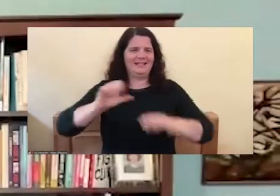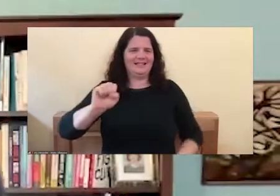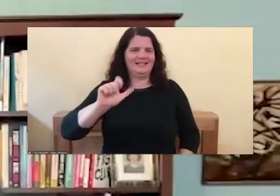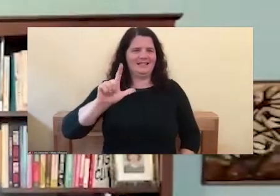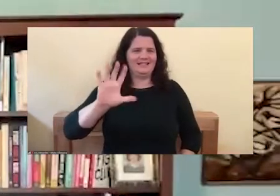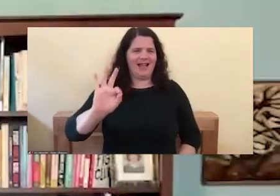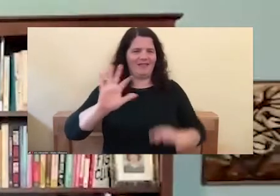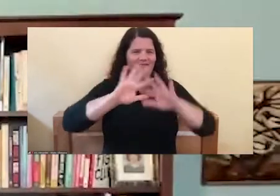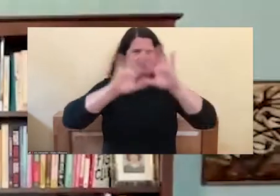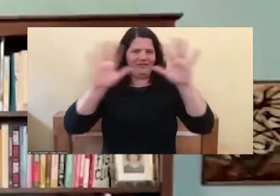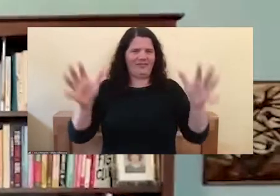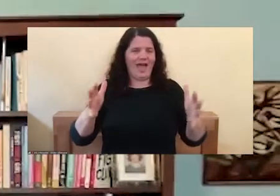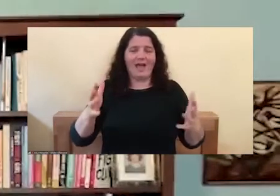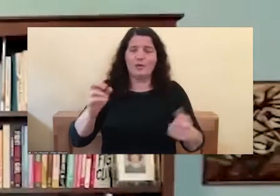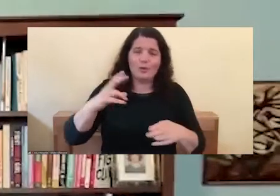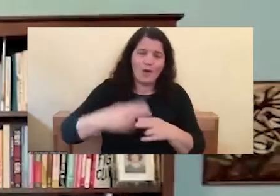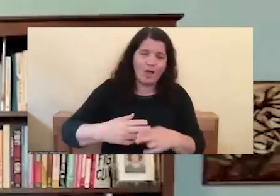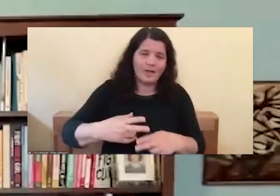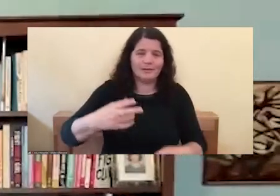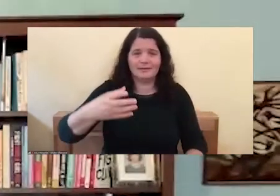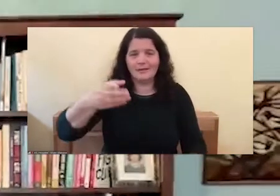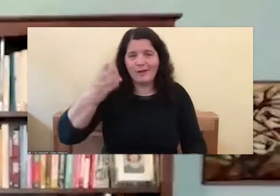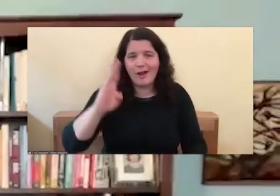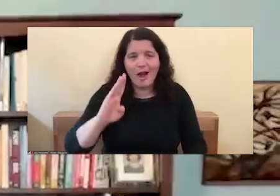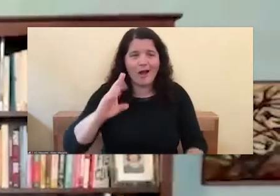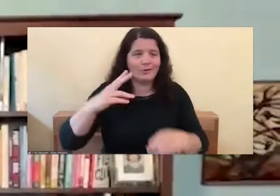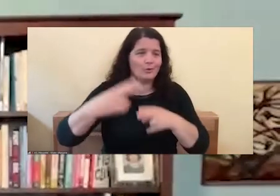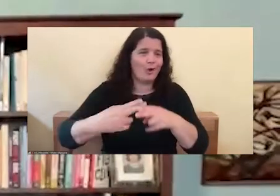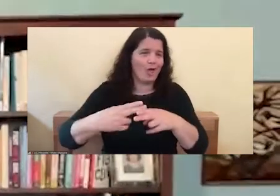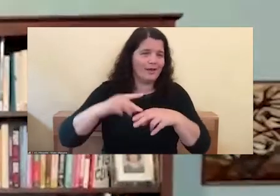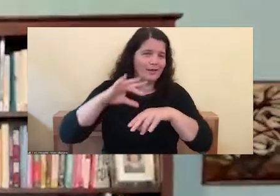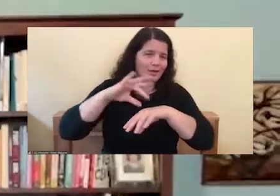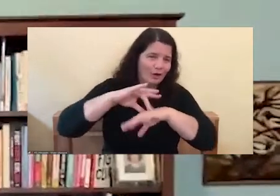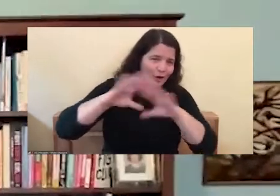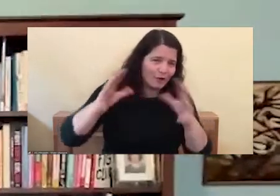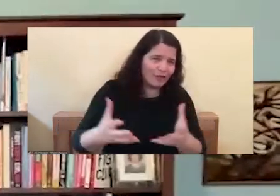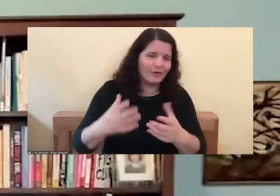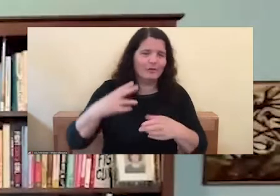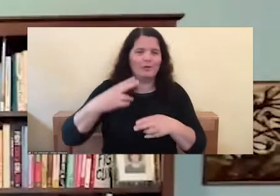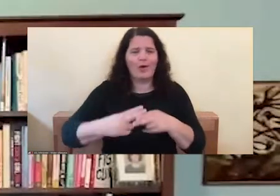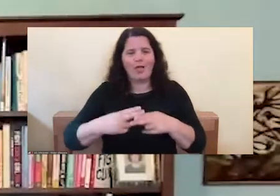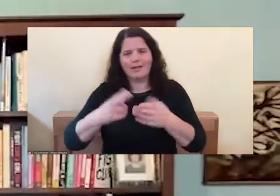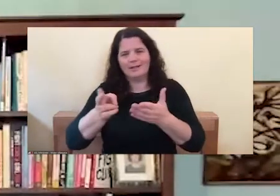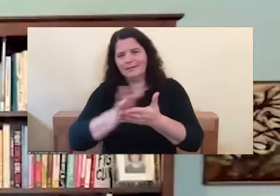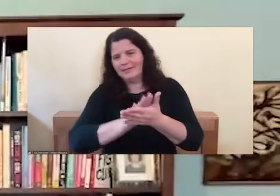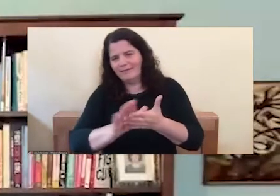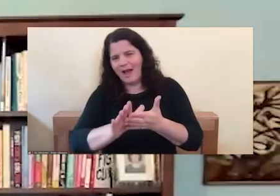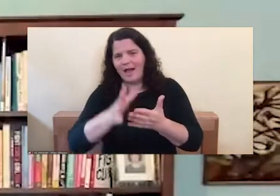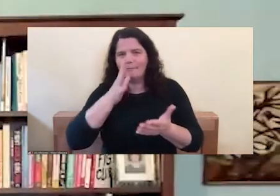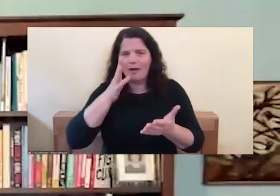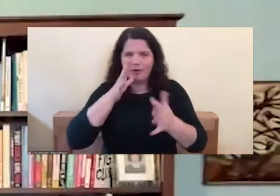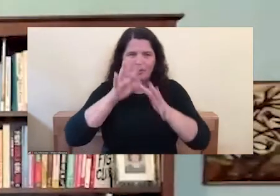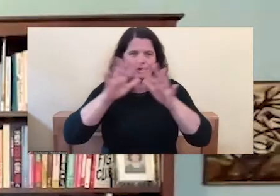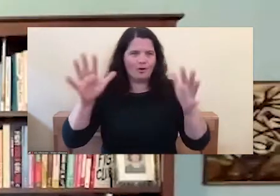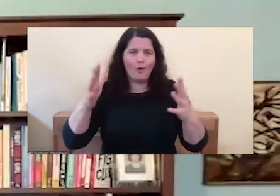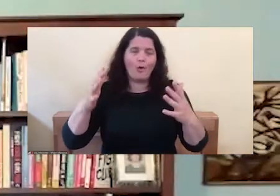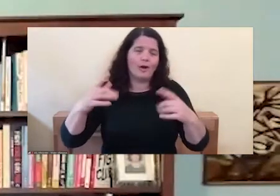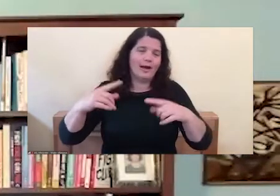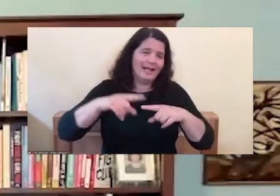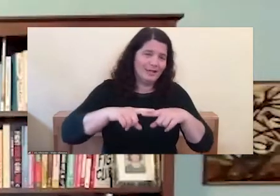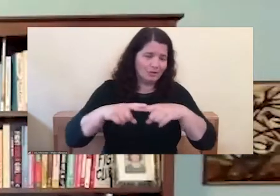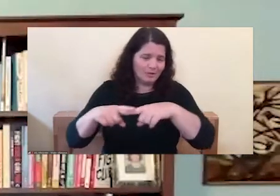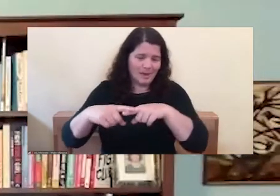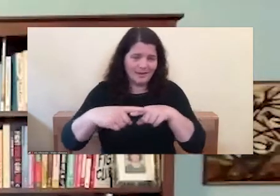you can call it God, you call it the planet earth. can call it the divine mother. You call it interdependence,